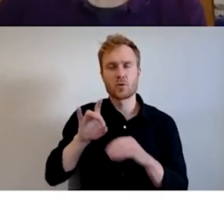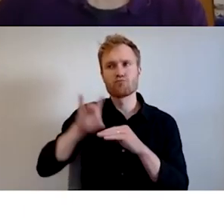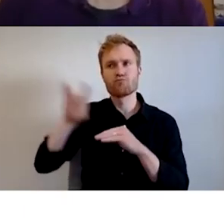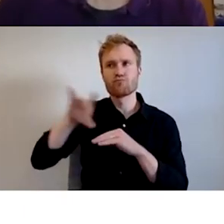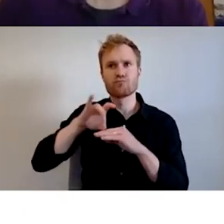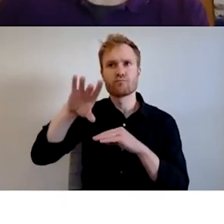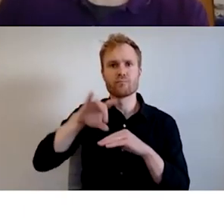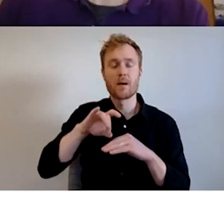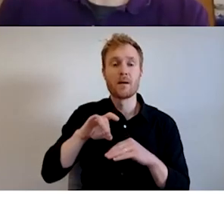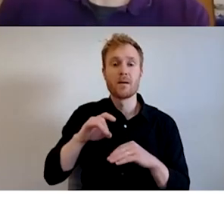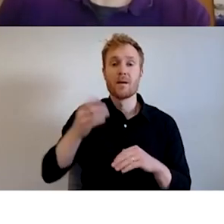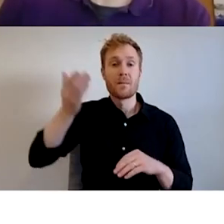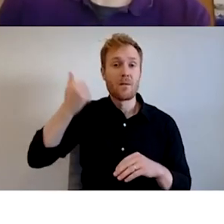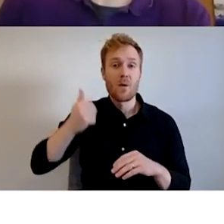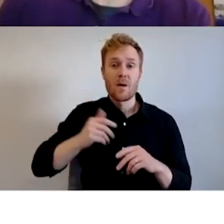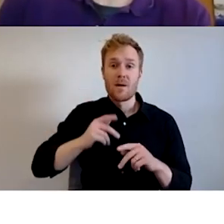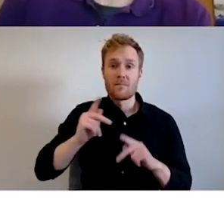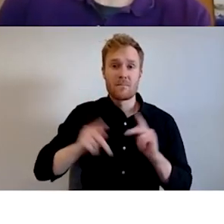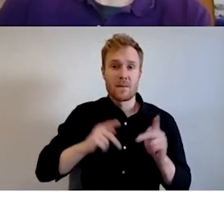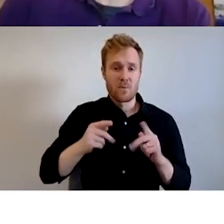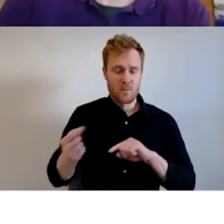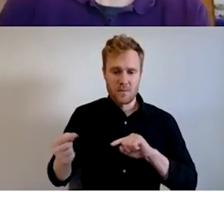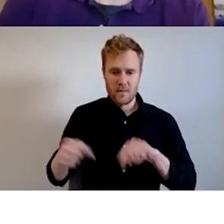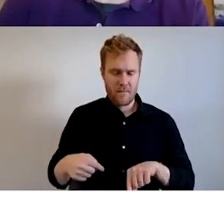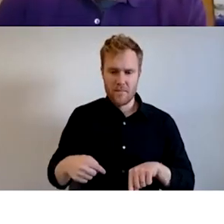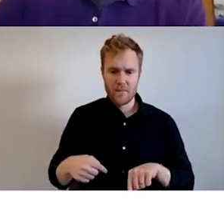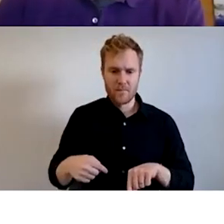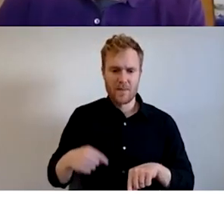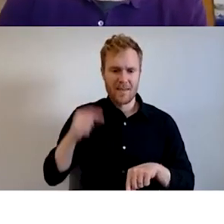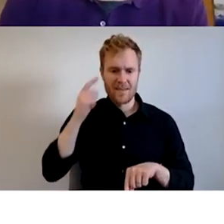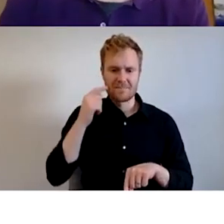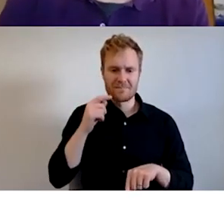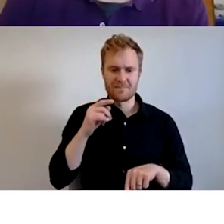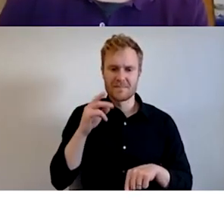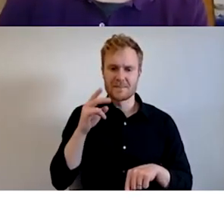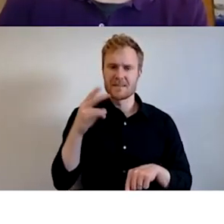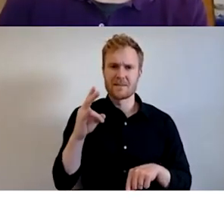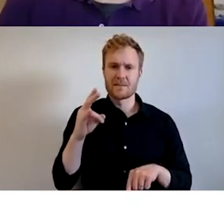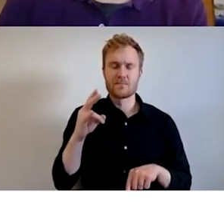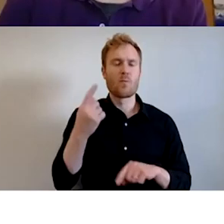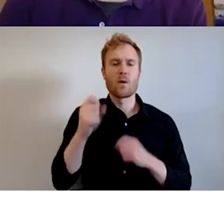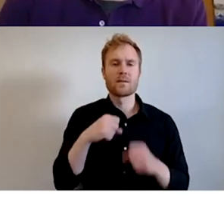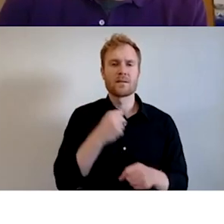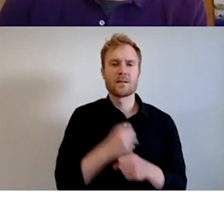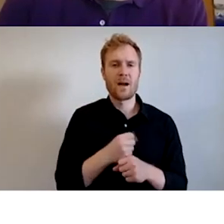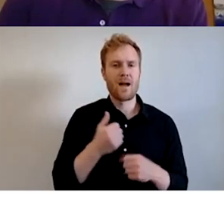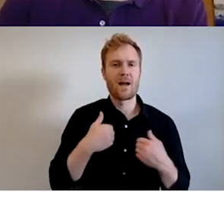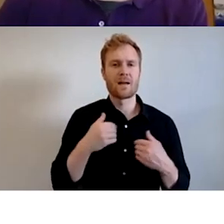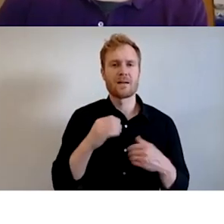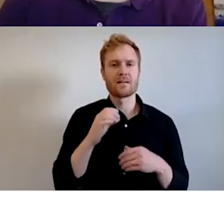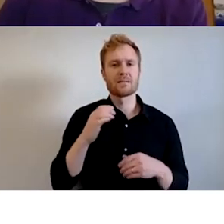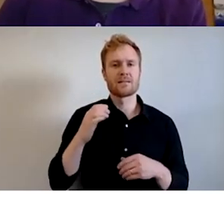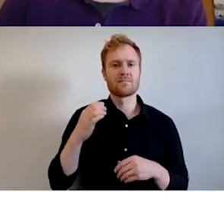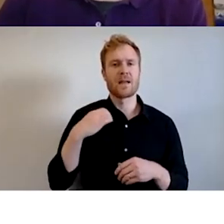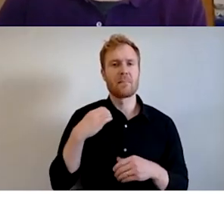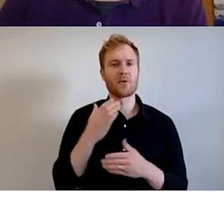people came out. We had, I think it was, I don't know, the 17, I don't what year it was. It was one year we were having a capital budget meeting. Um, while there are